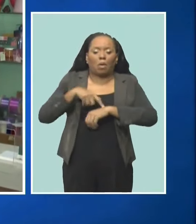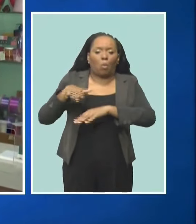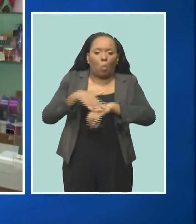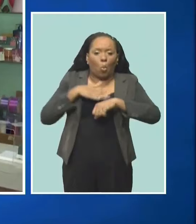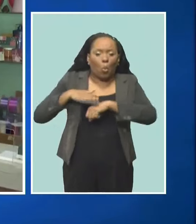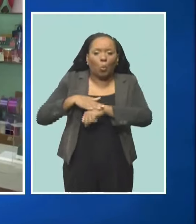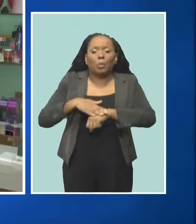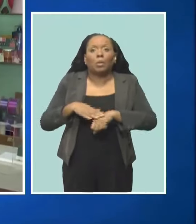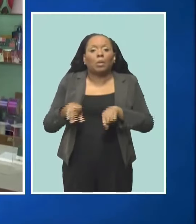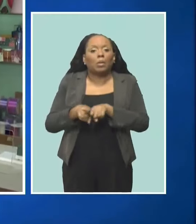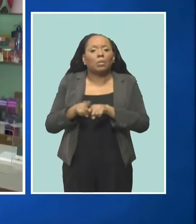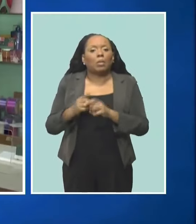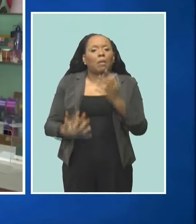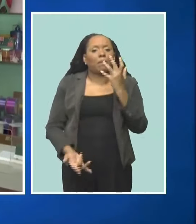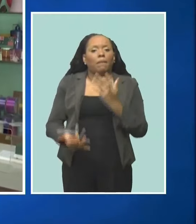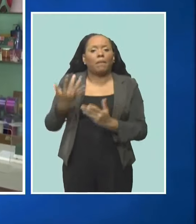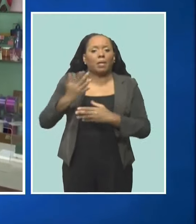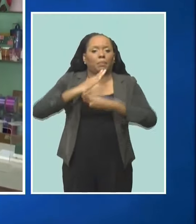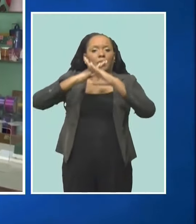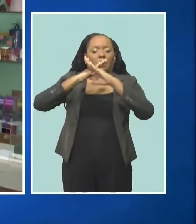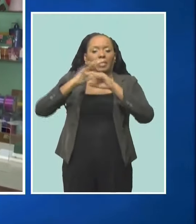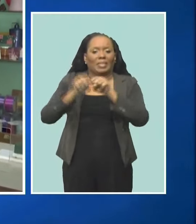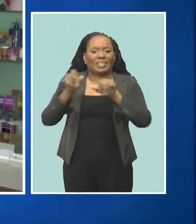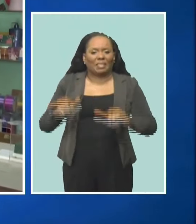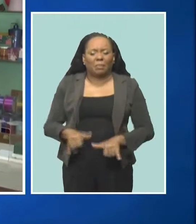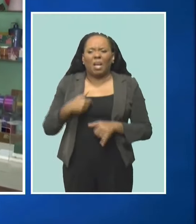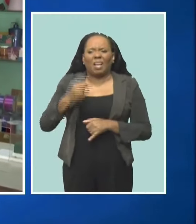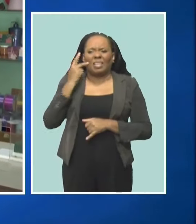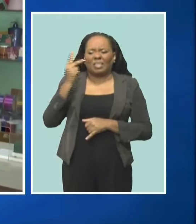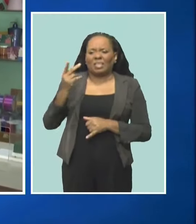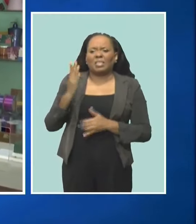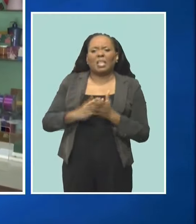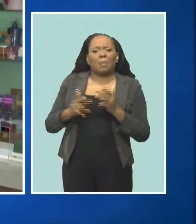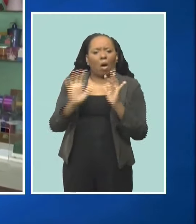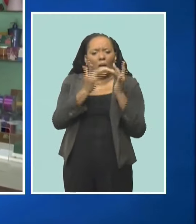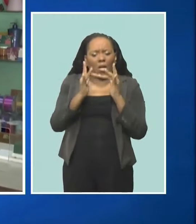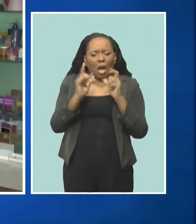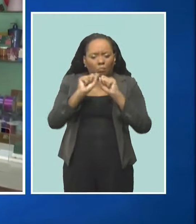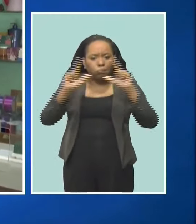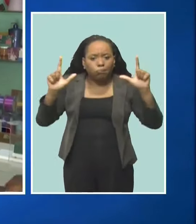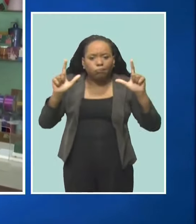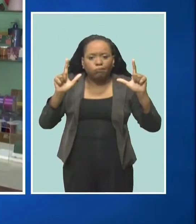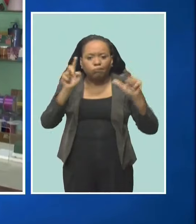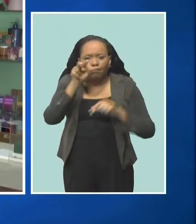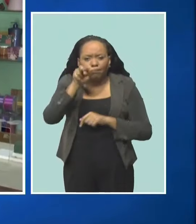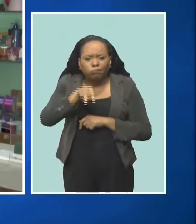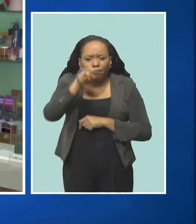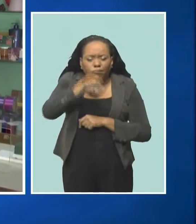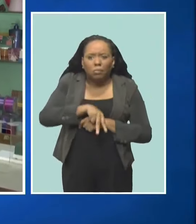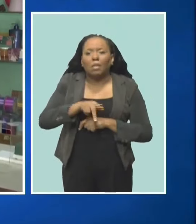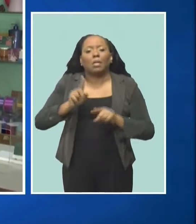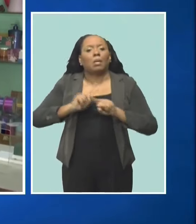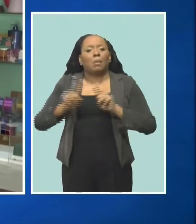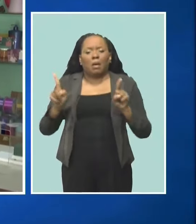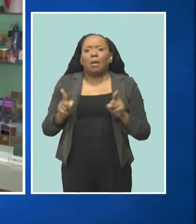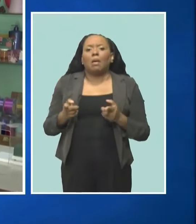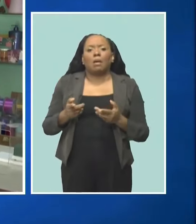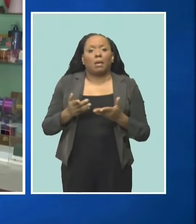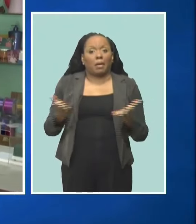system, even looking at that, I was seeing some budget-friendly ones online, and I realized that businesses here, well, you will find